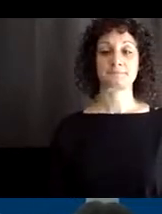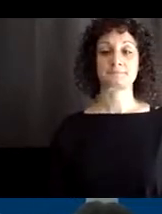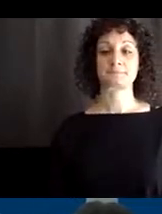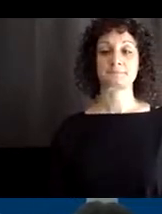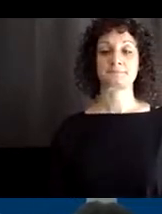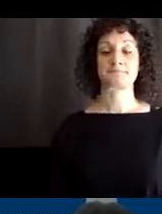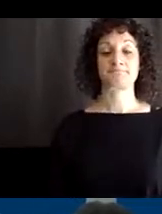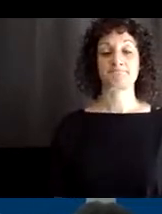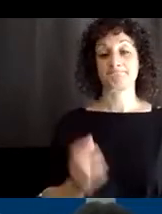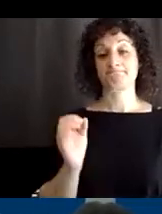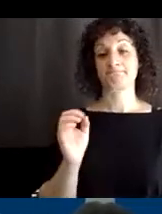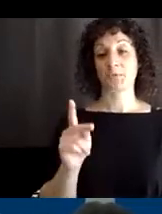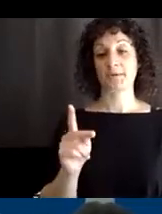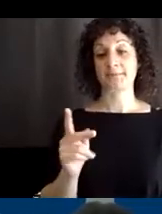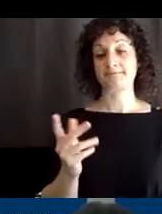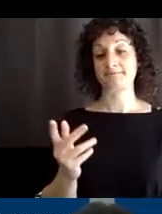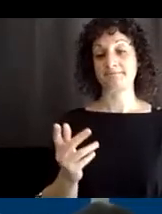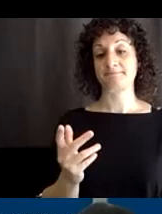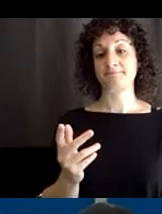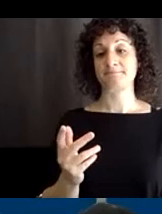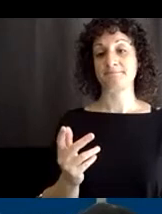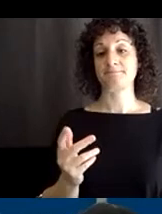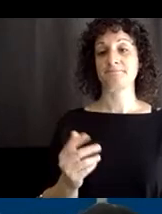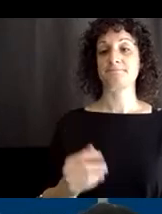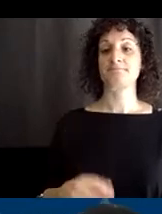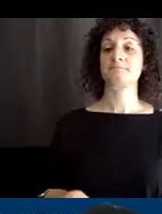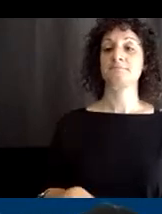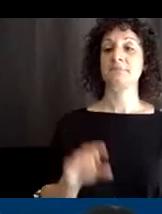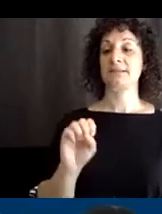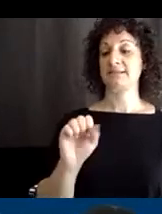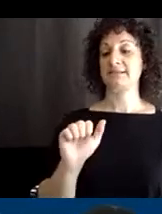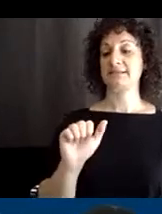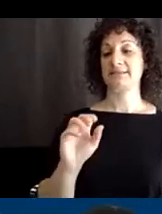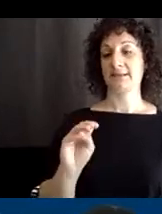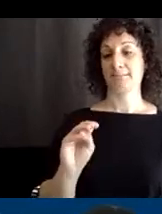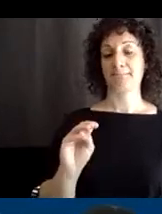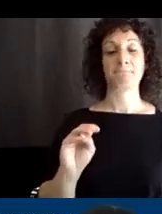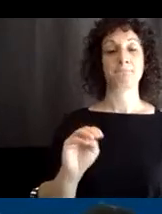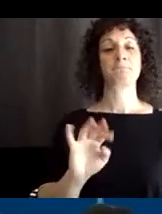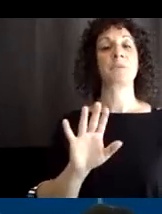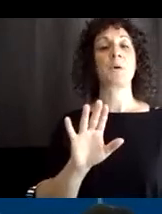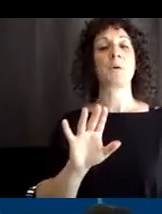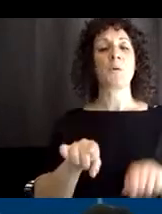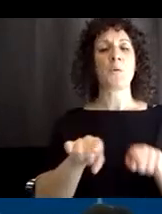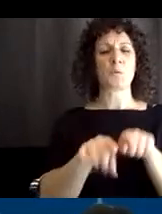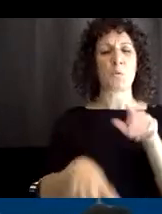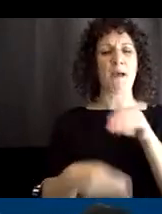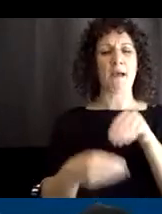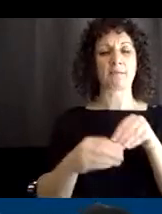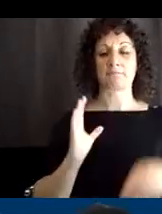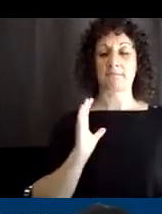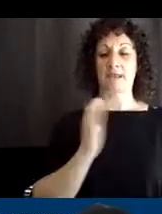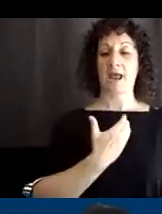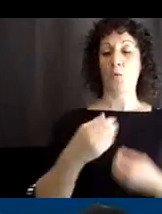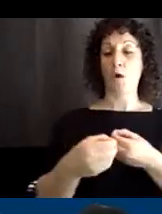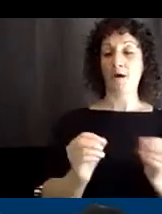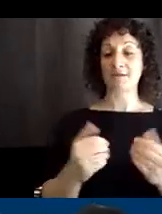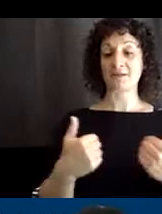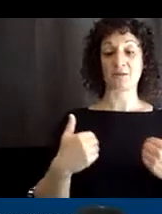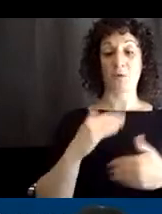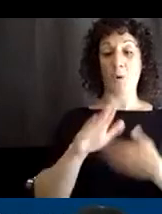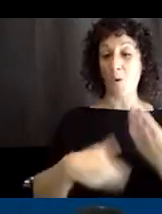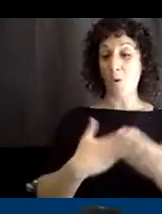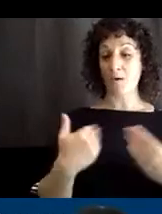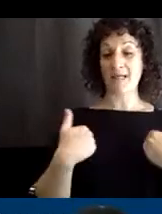All right. Yeah. And, um, one thing to add is that our offices, we all have a variety of Switch